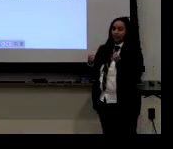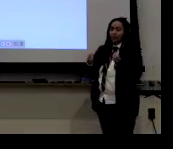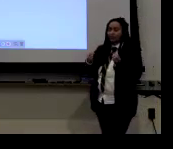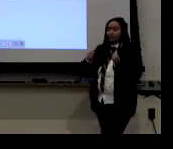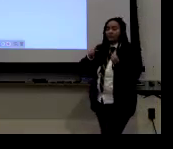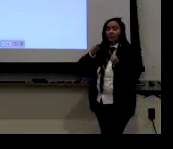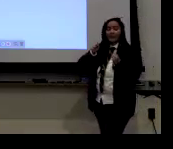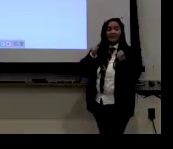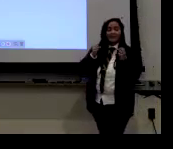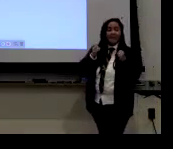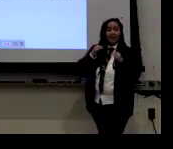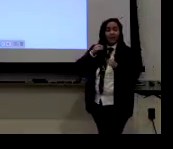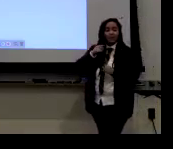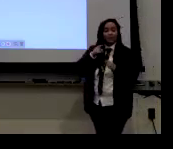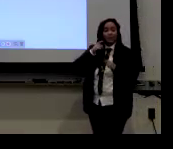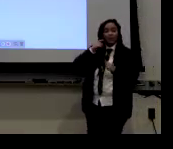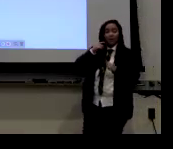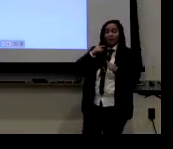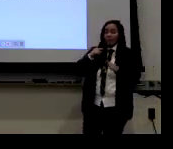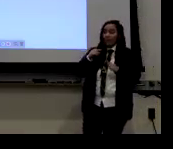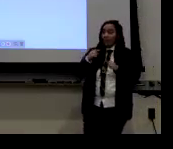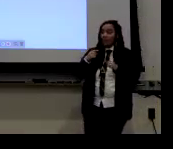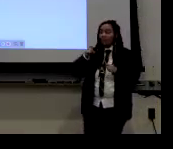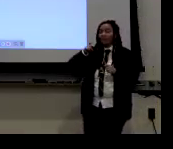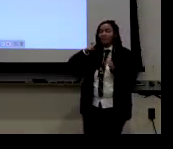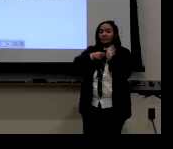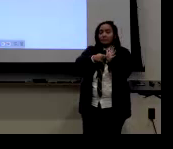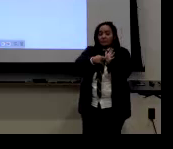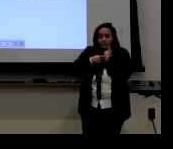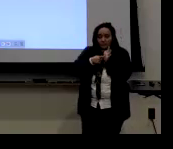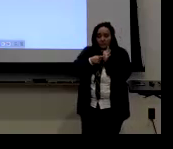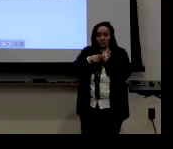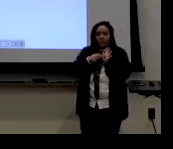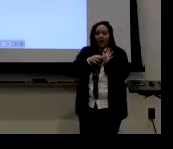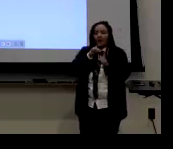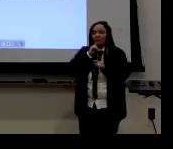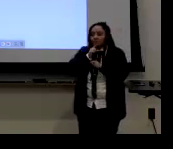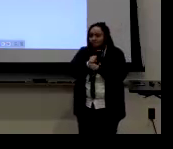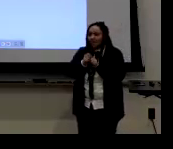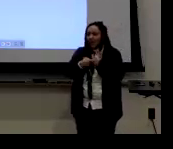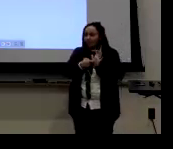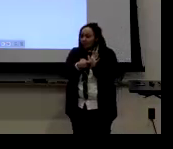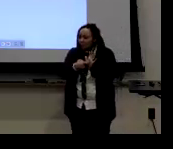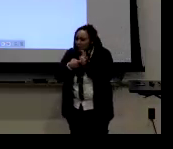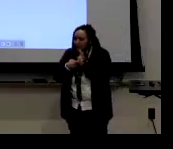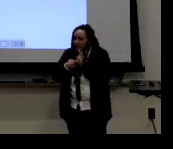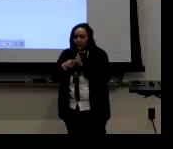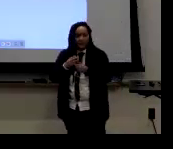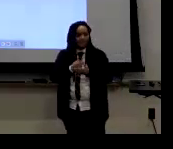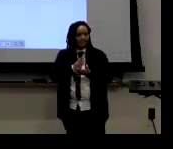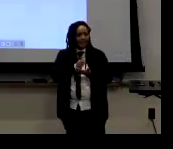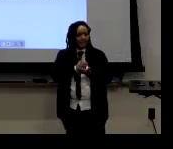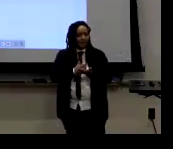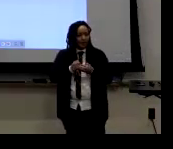So another thing about sign language is that sign language